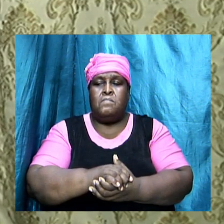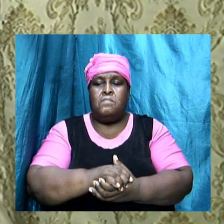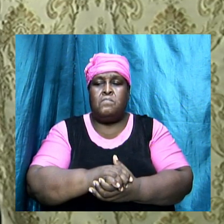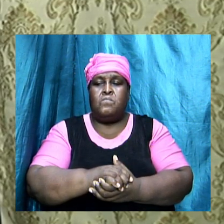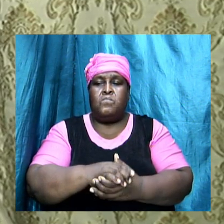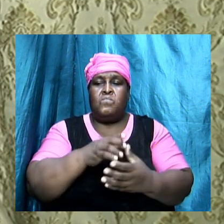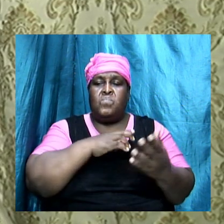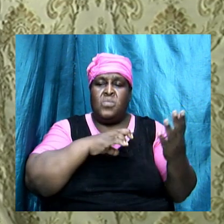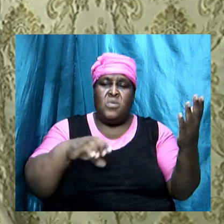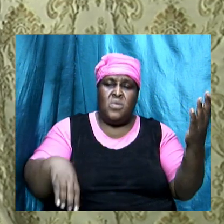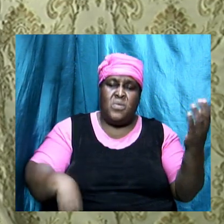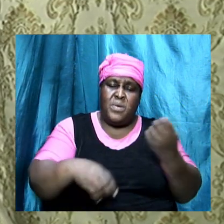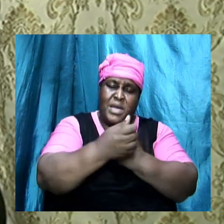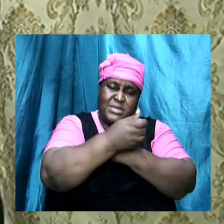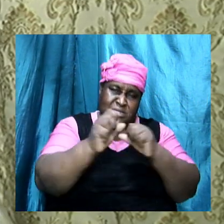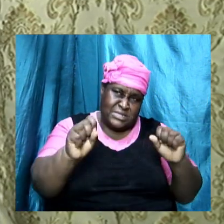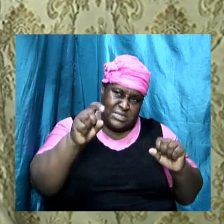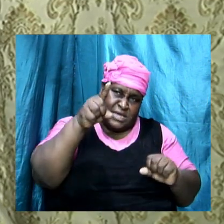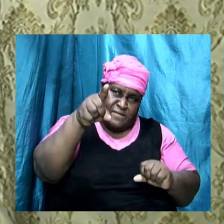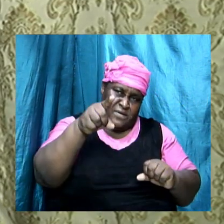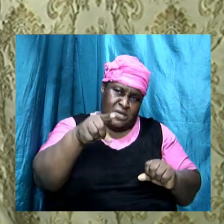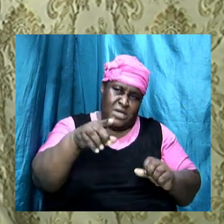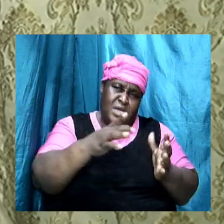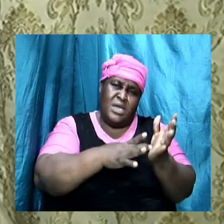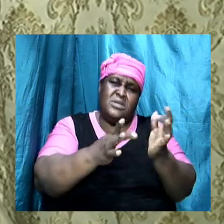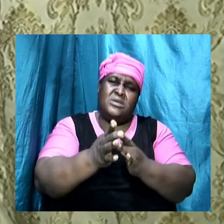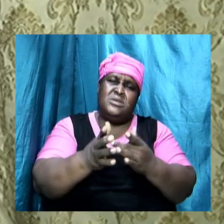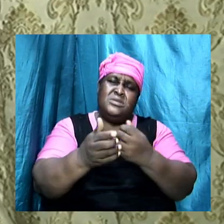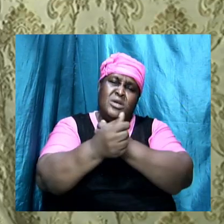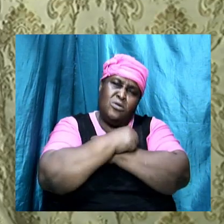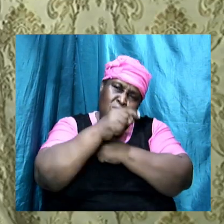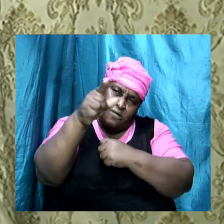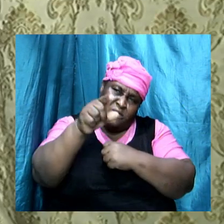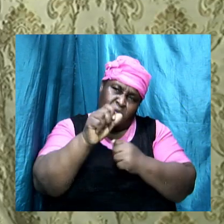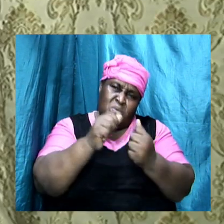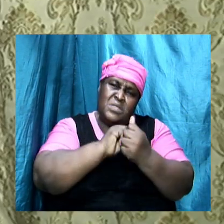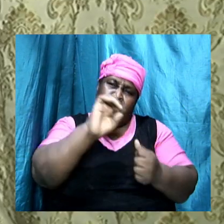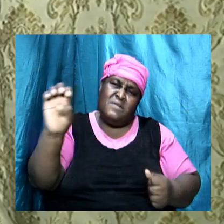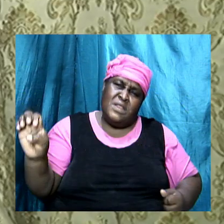Christ save you and Christ love you with everlasting love